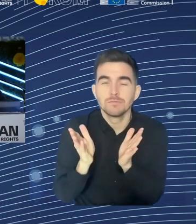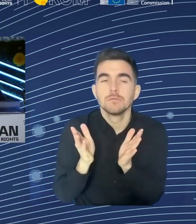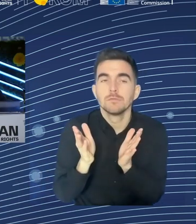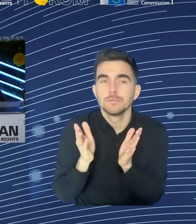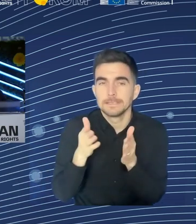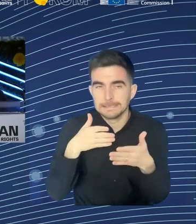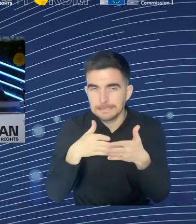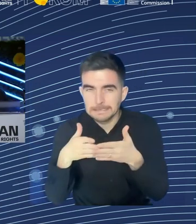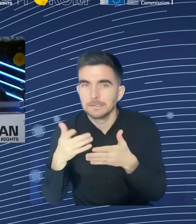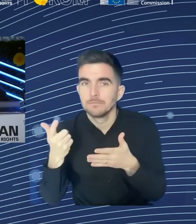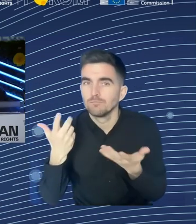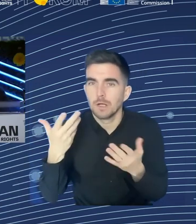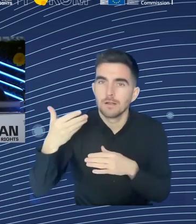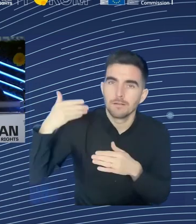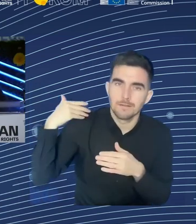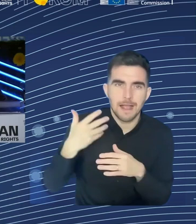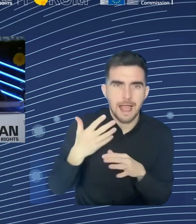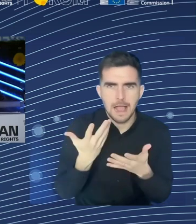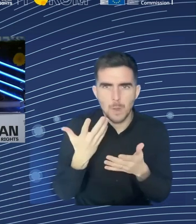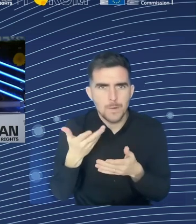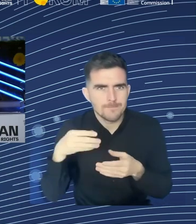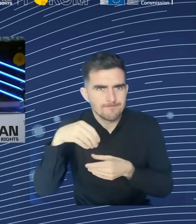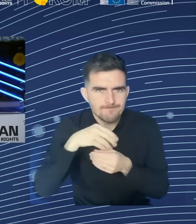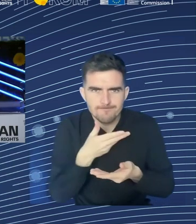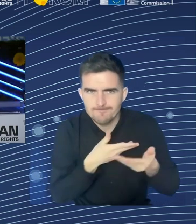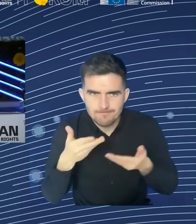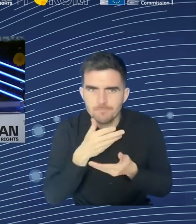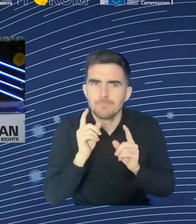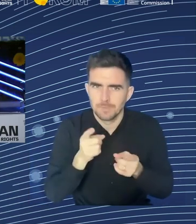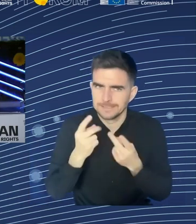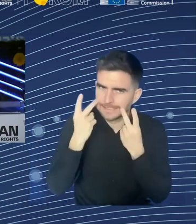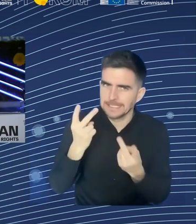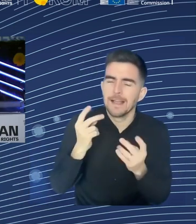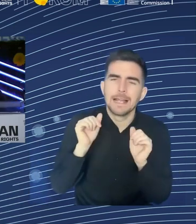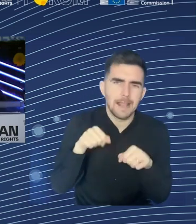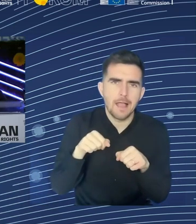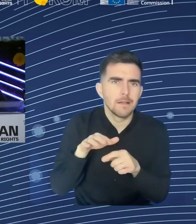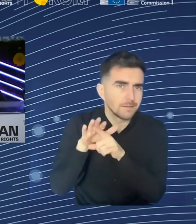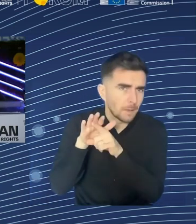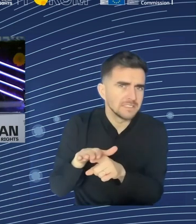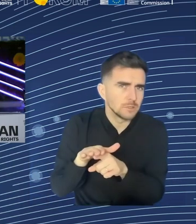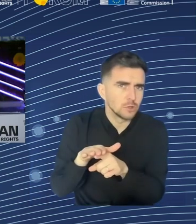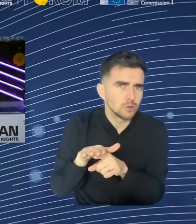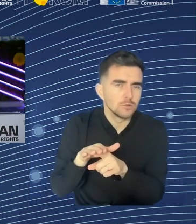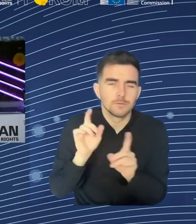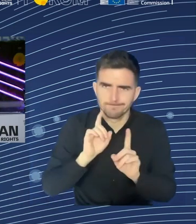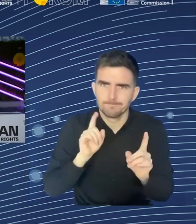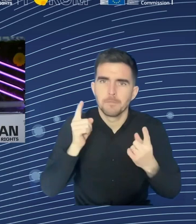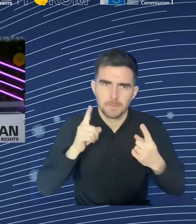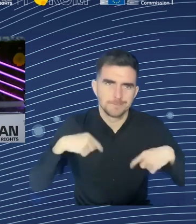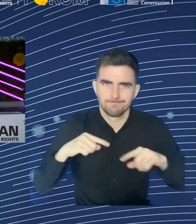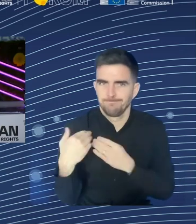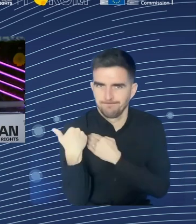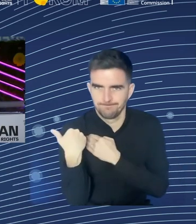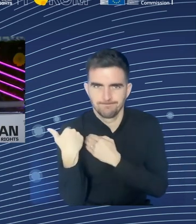how to meet our labor shortages, it's increasingly important to help those people to